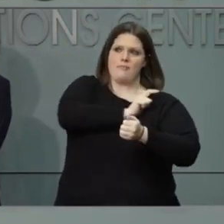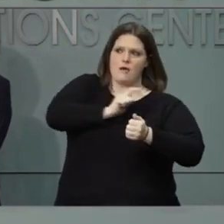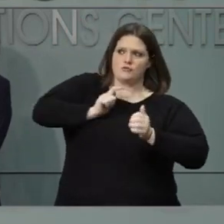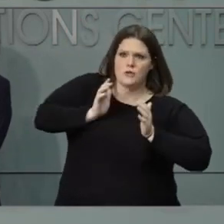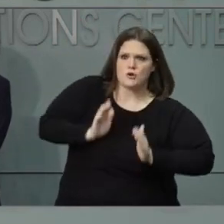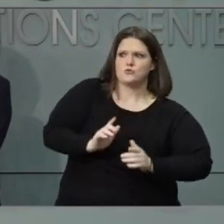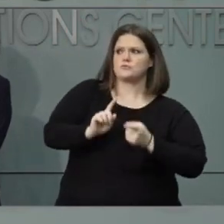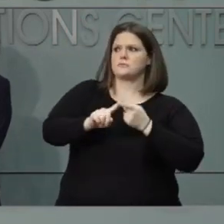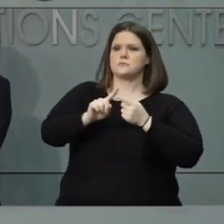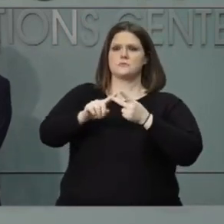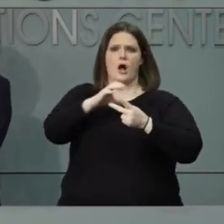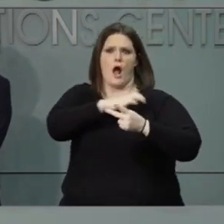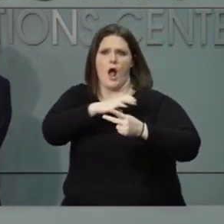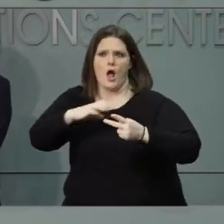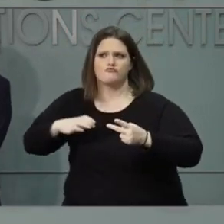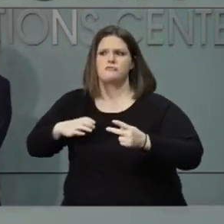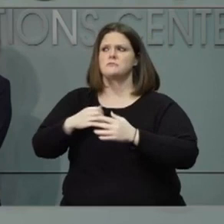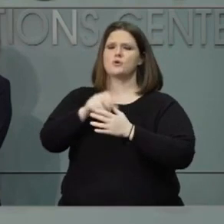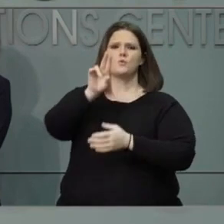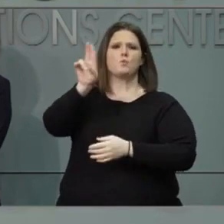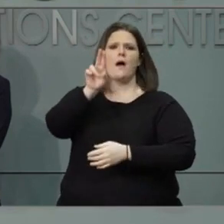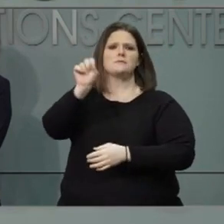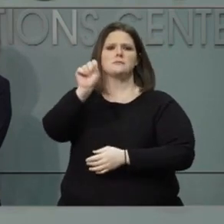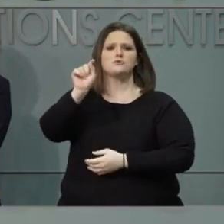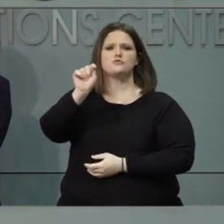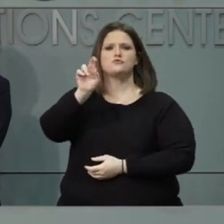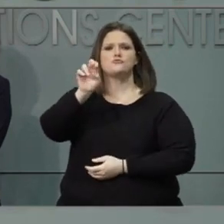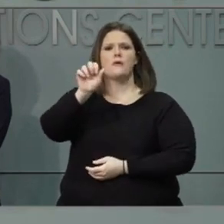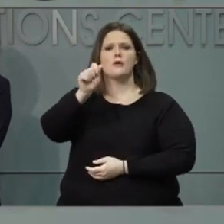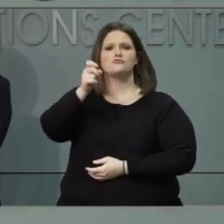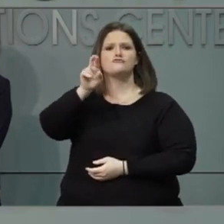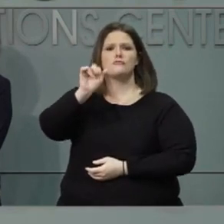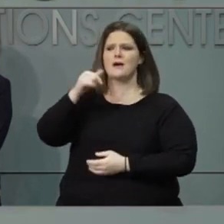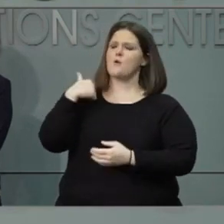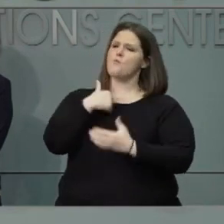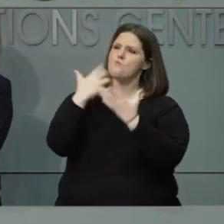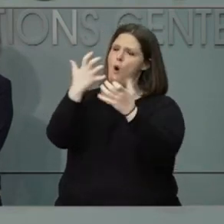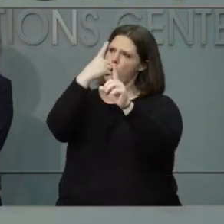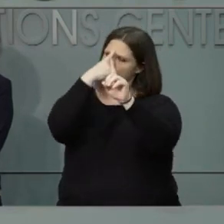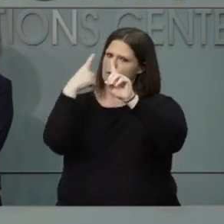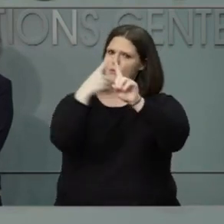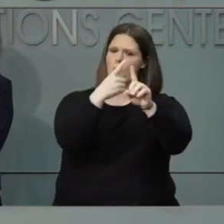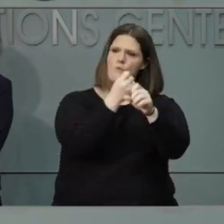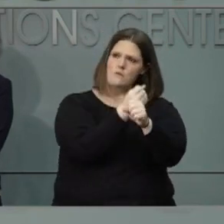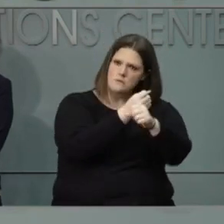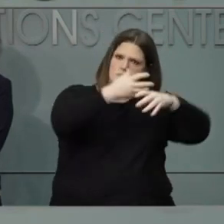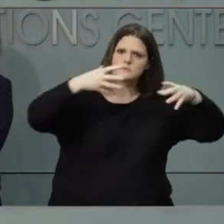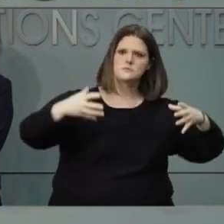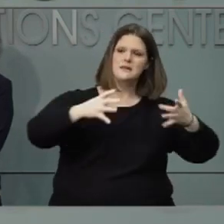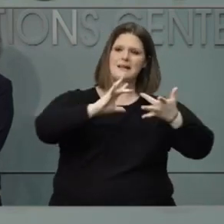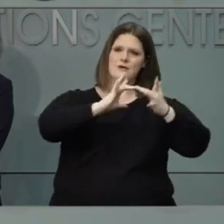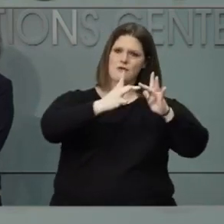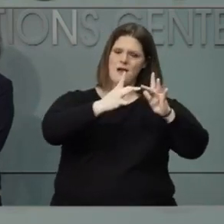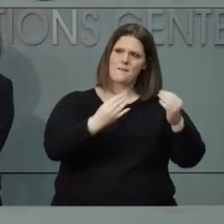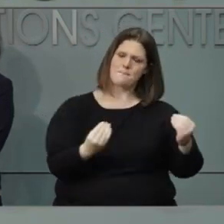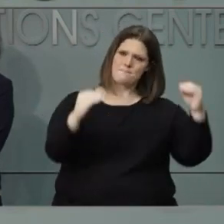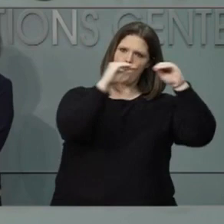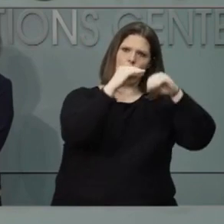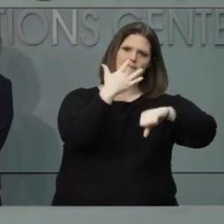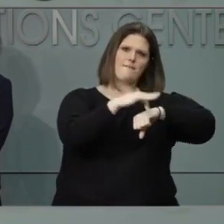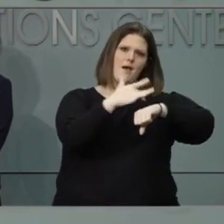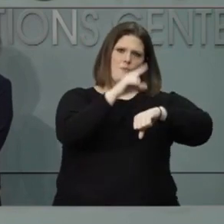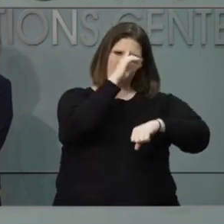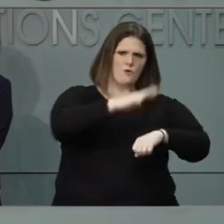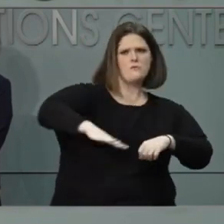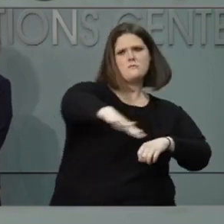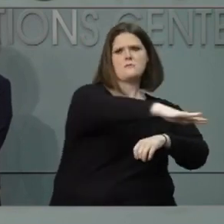with the U.S. Treasury. We want to get funding to rural broadband areas, and I'm going to keep fighting for that. It's